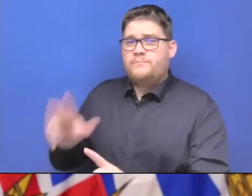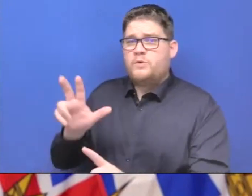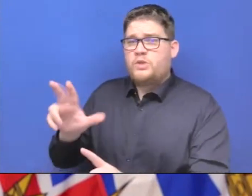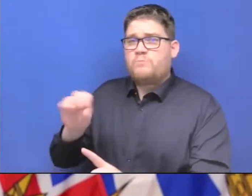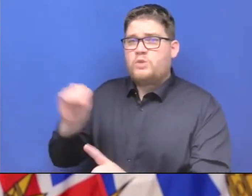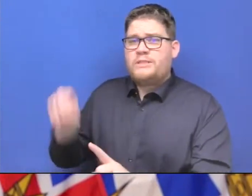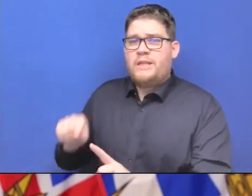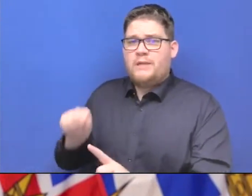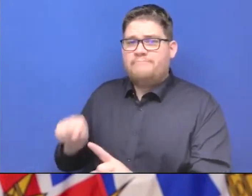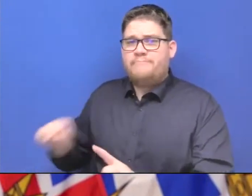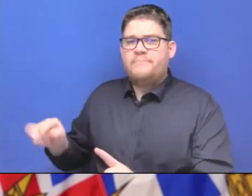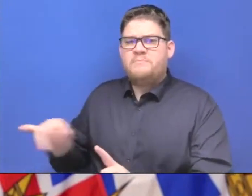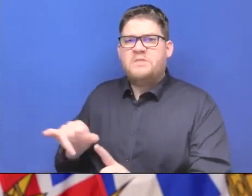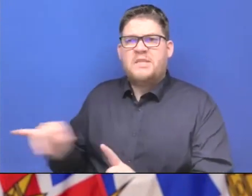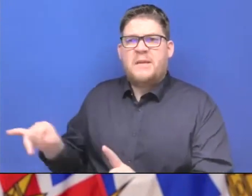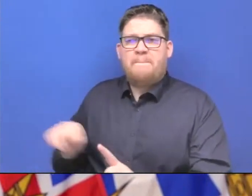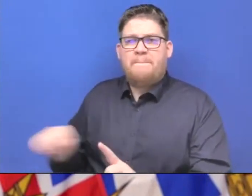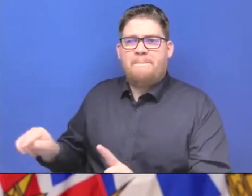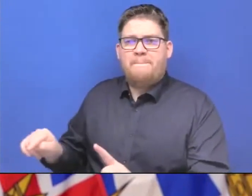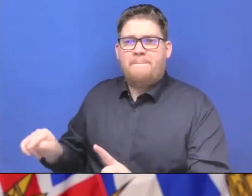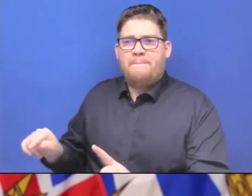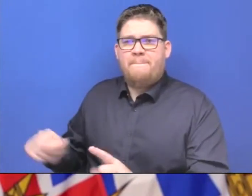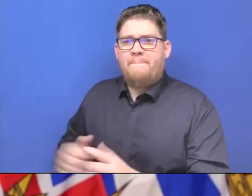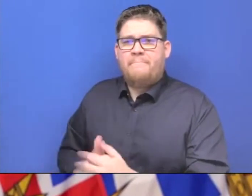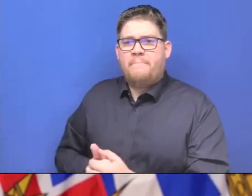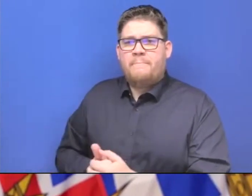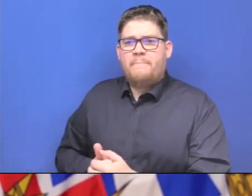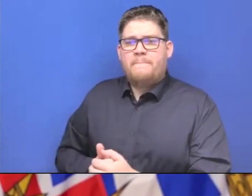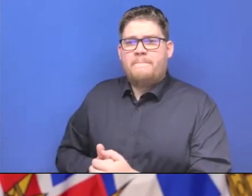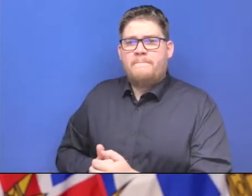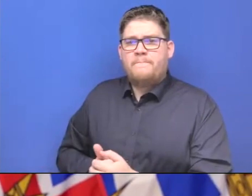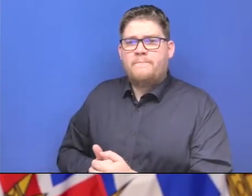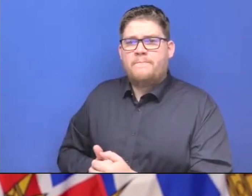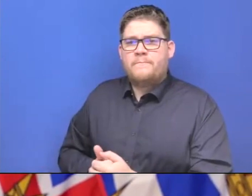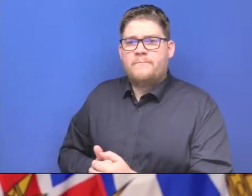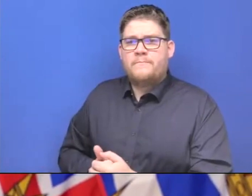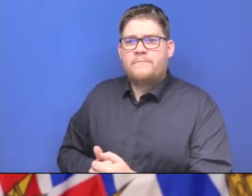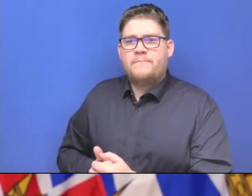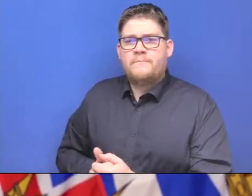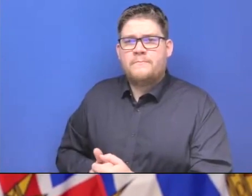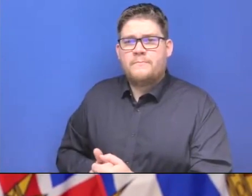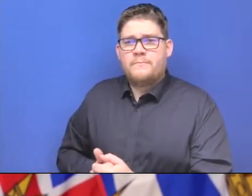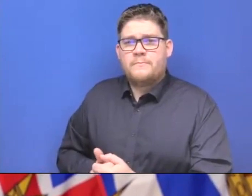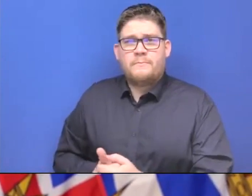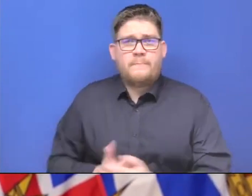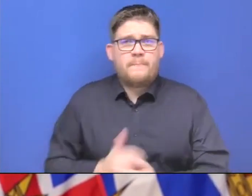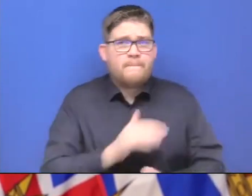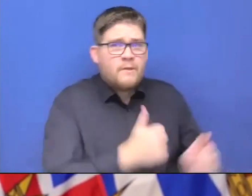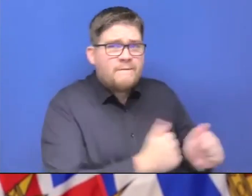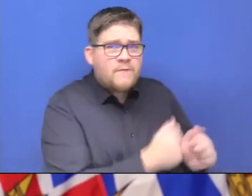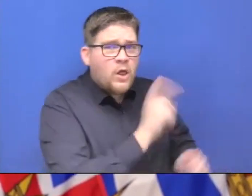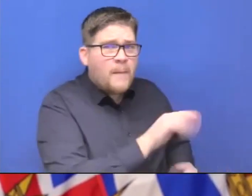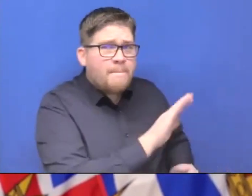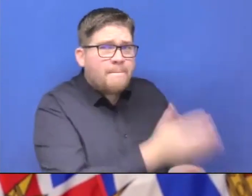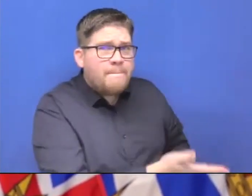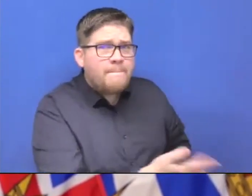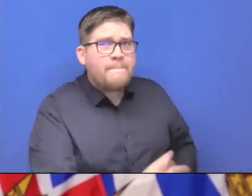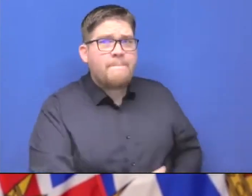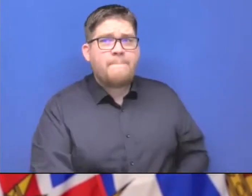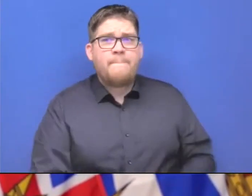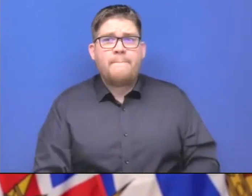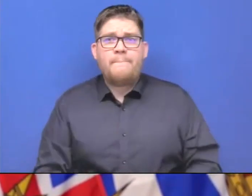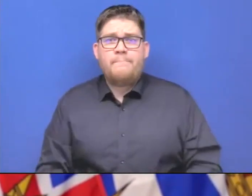as to health profession or worker status. Shannon, do you have a follow-up? You spoke earlier about